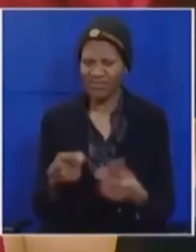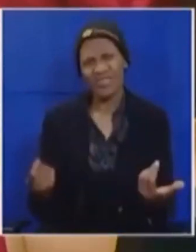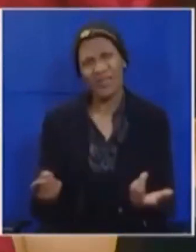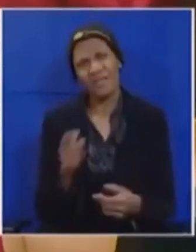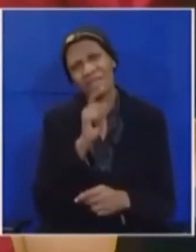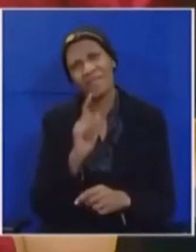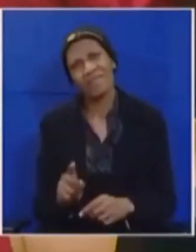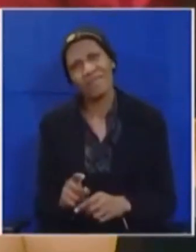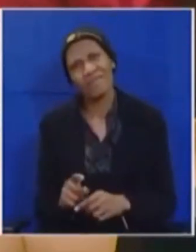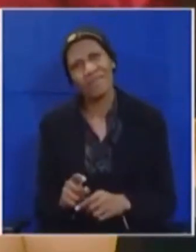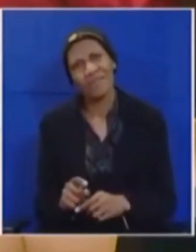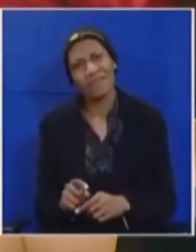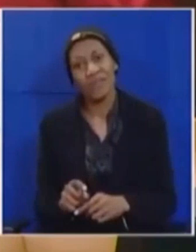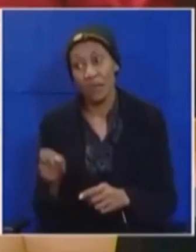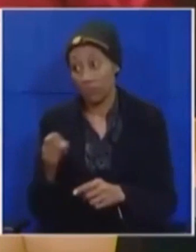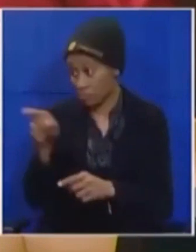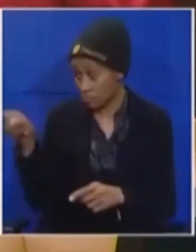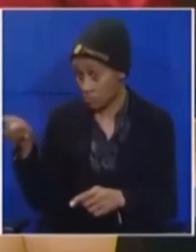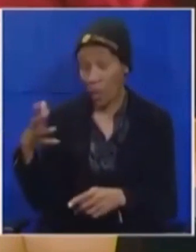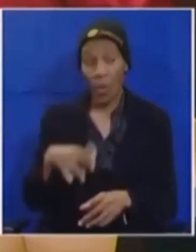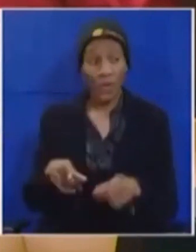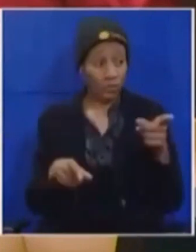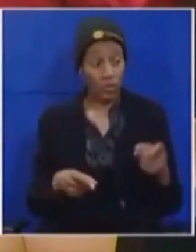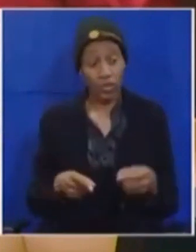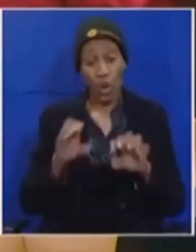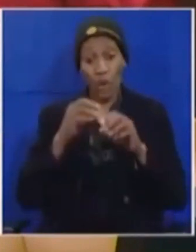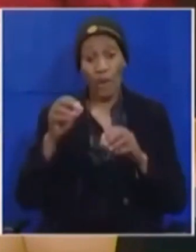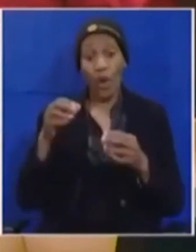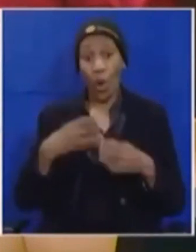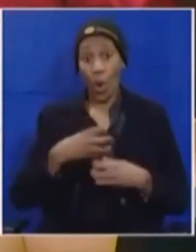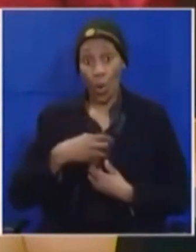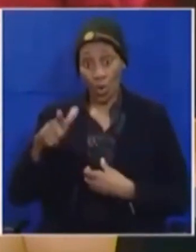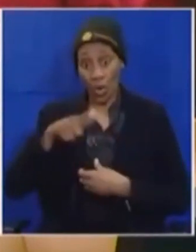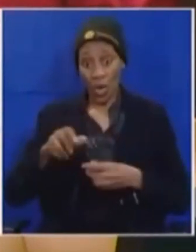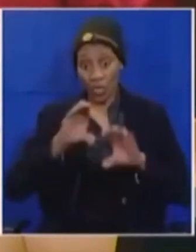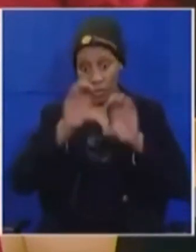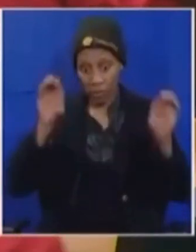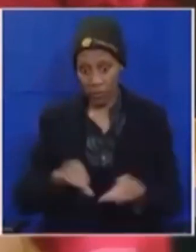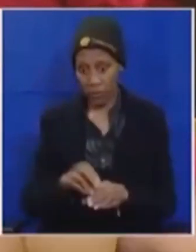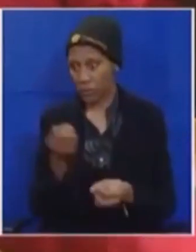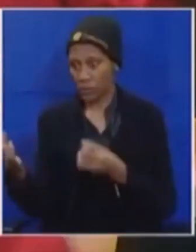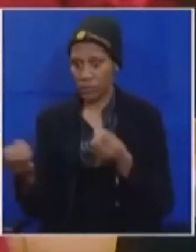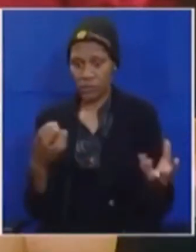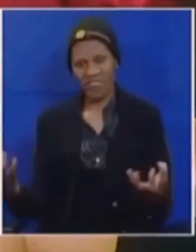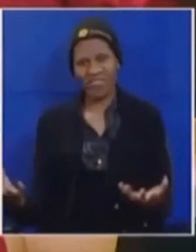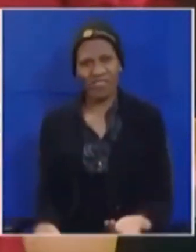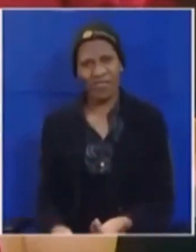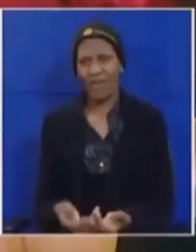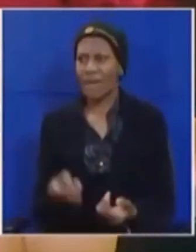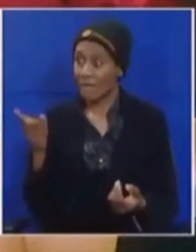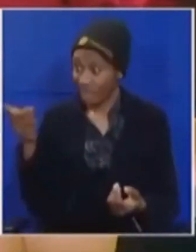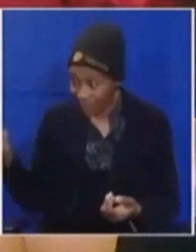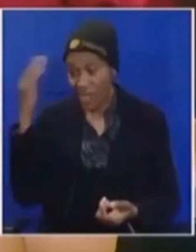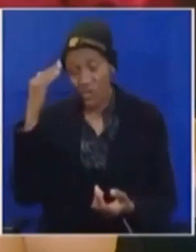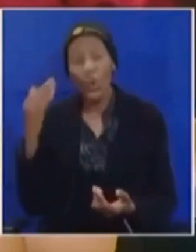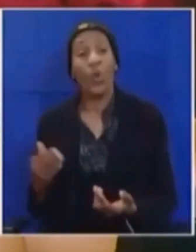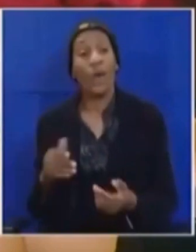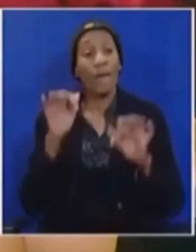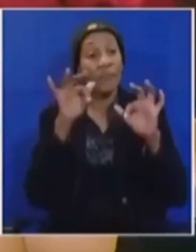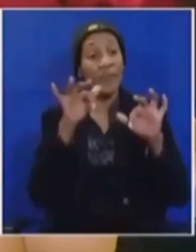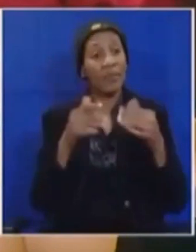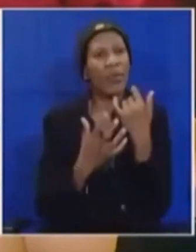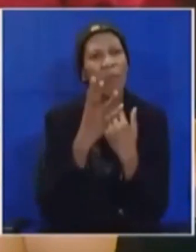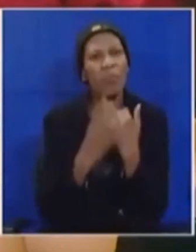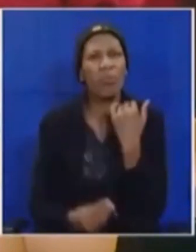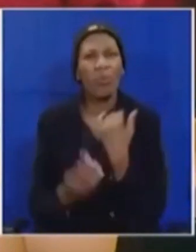want you to give our people title deeds knowing very well that our people are poor they will sell the land back to them and